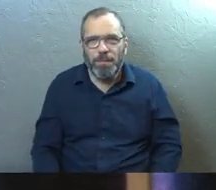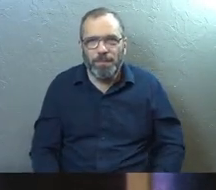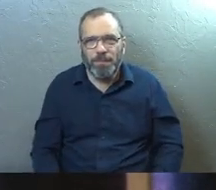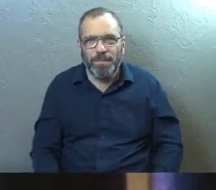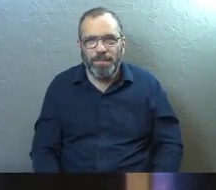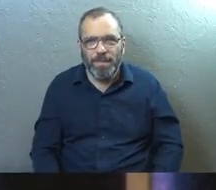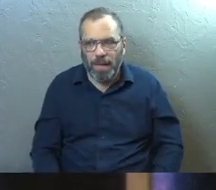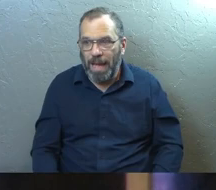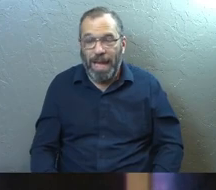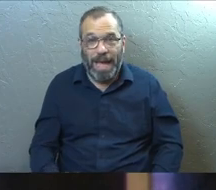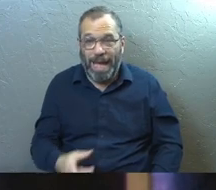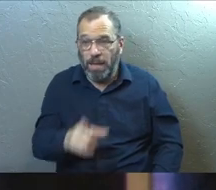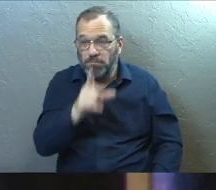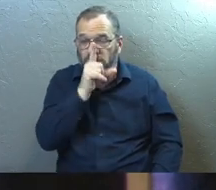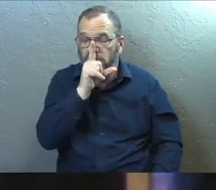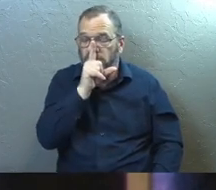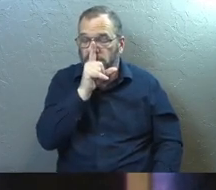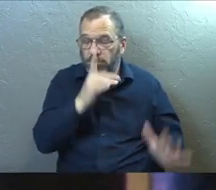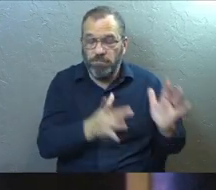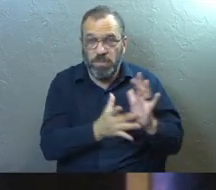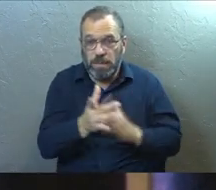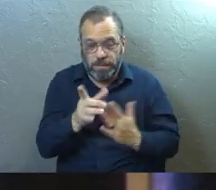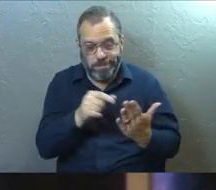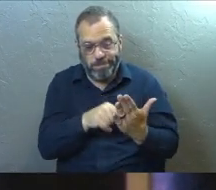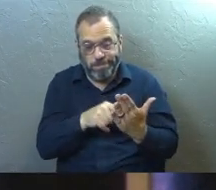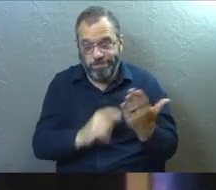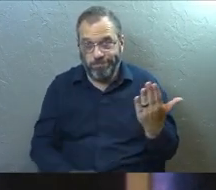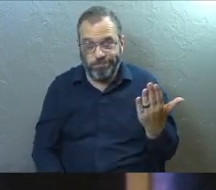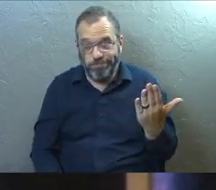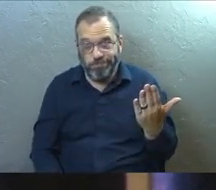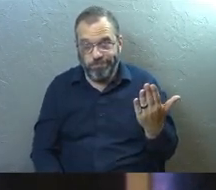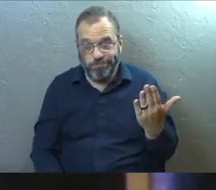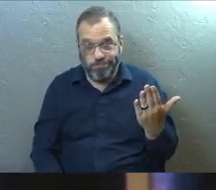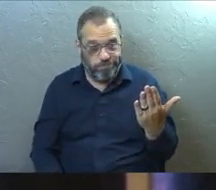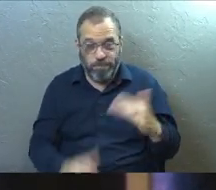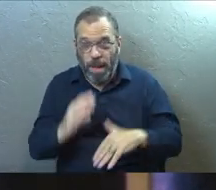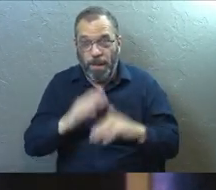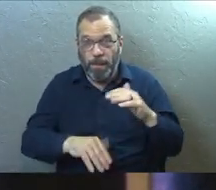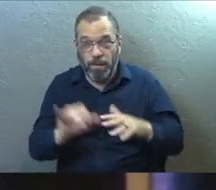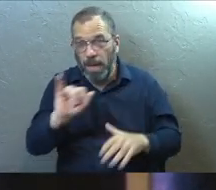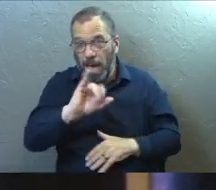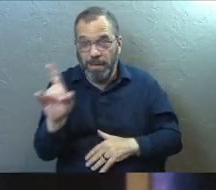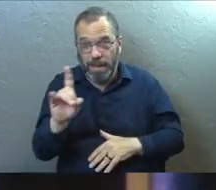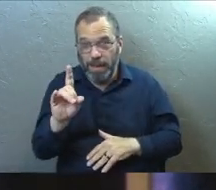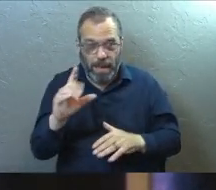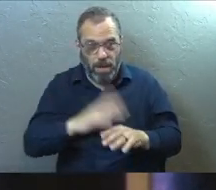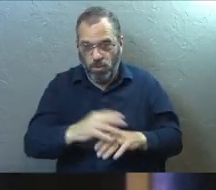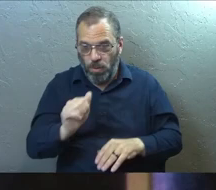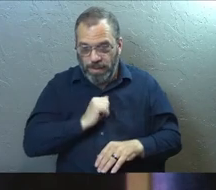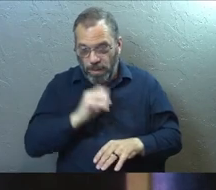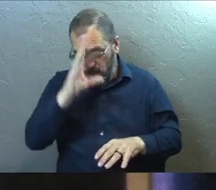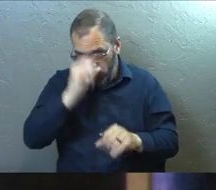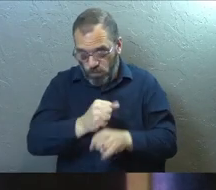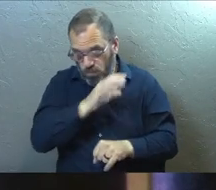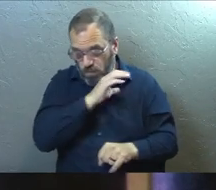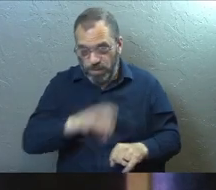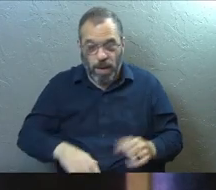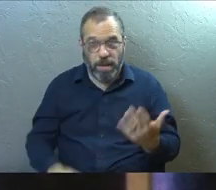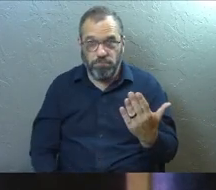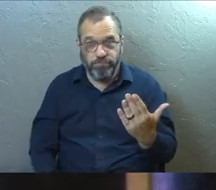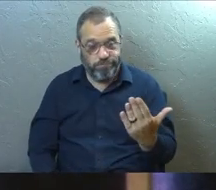And it's not telling us about Jesus. And it's not building up your identity and your self-concept in Christ.